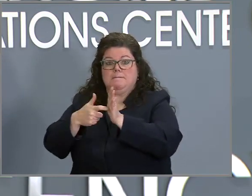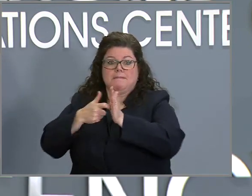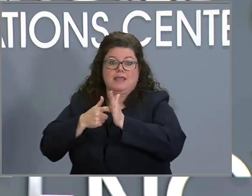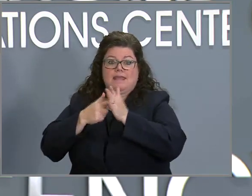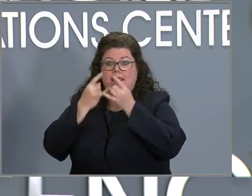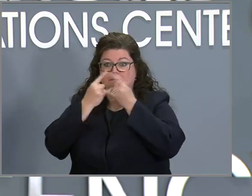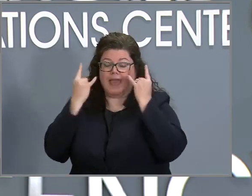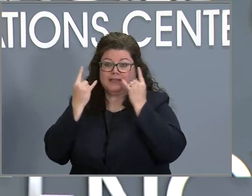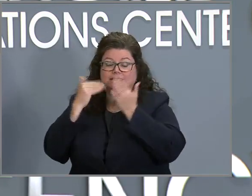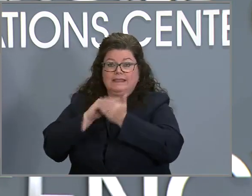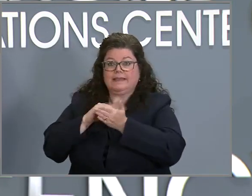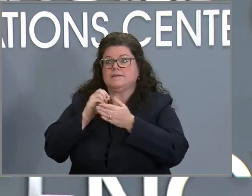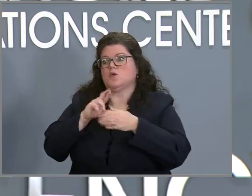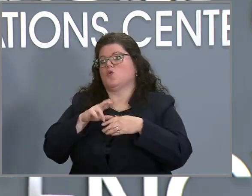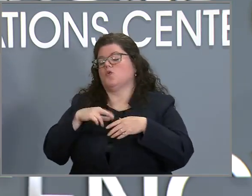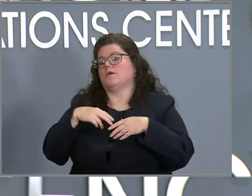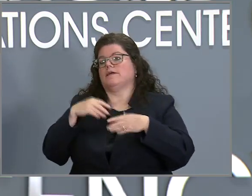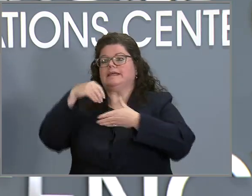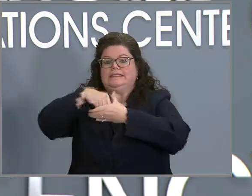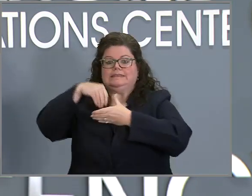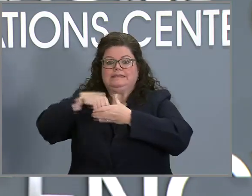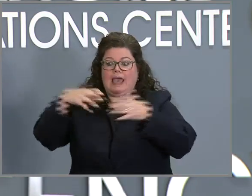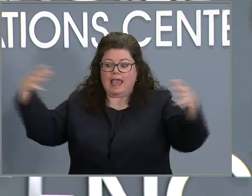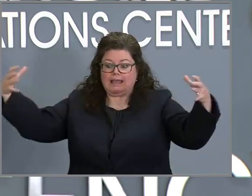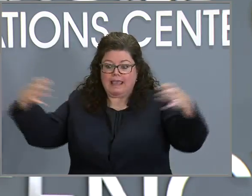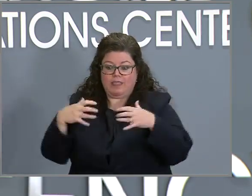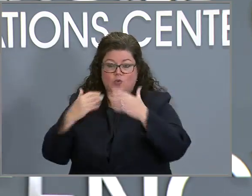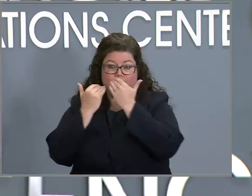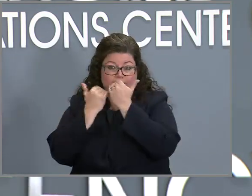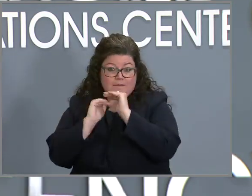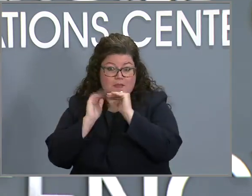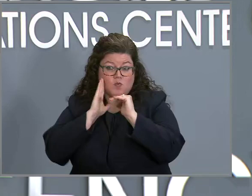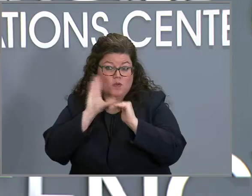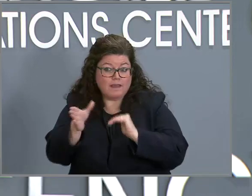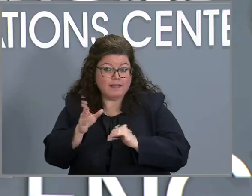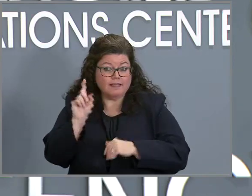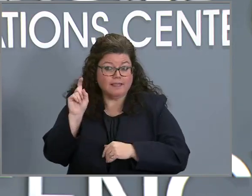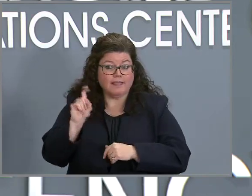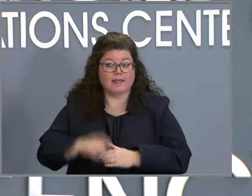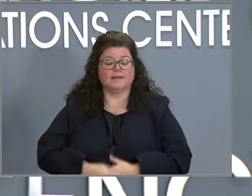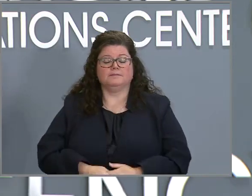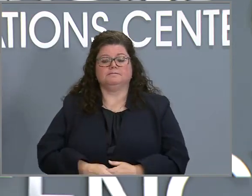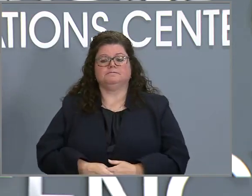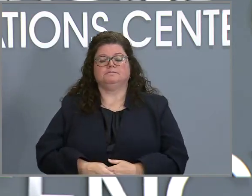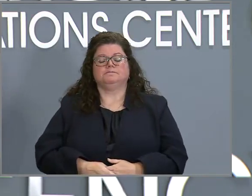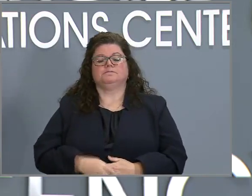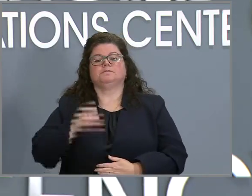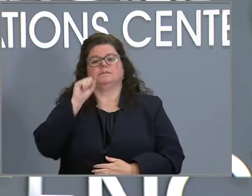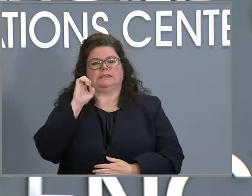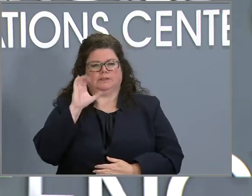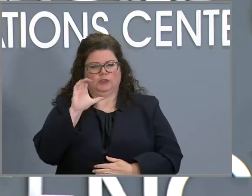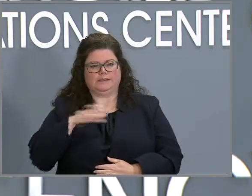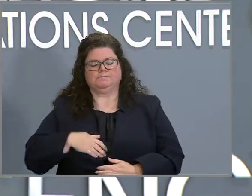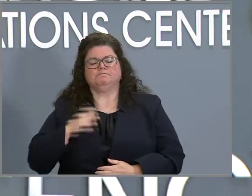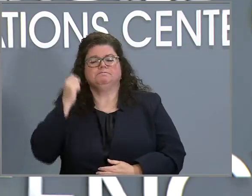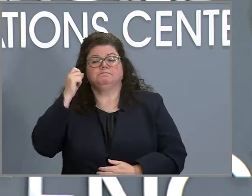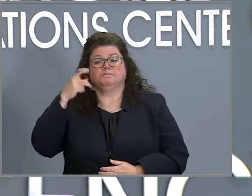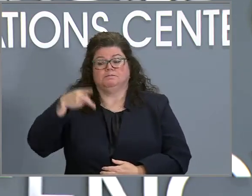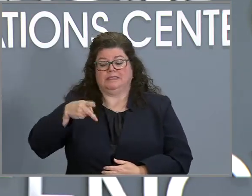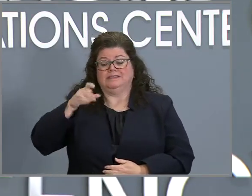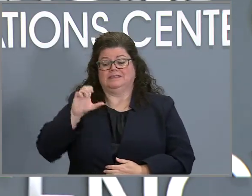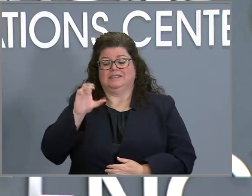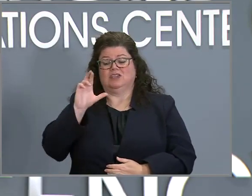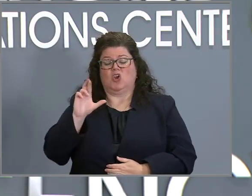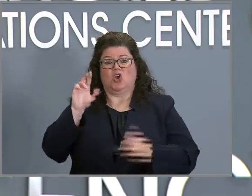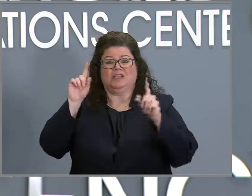you know, indoor gathering capacity, that sort of thing? Thank you. Thanks for the question. So it's important to remember that the PCR test is